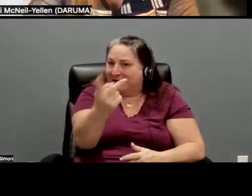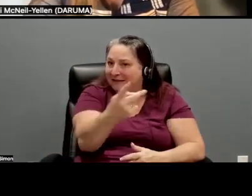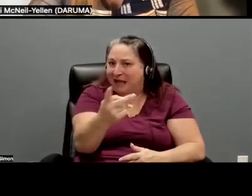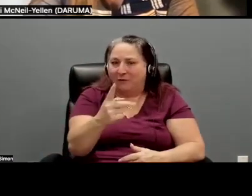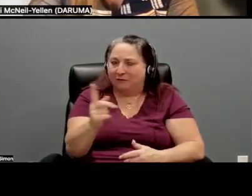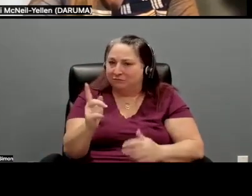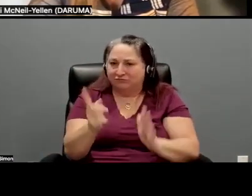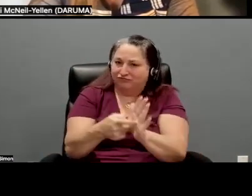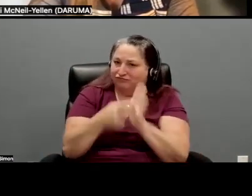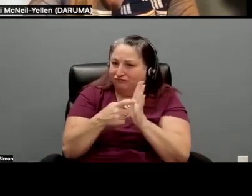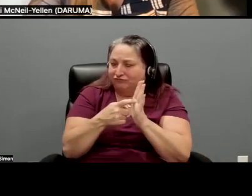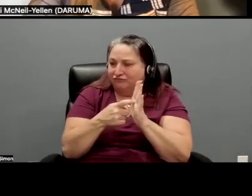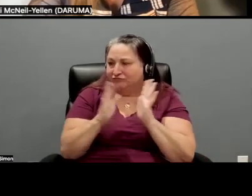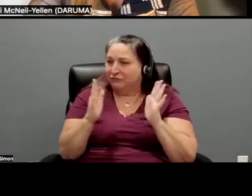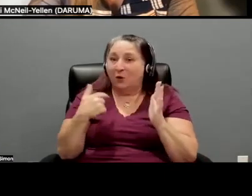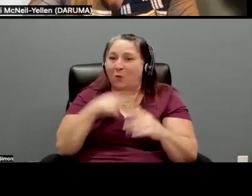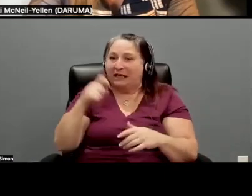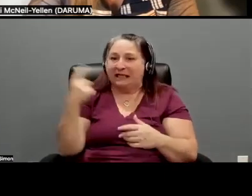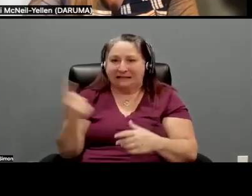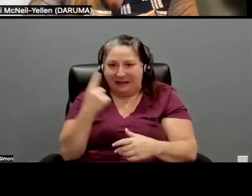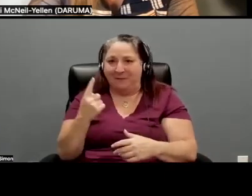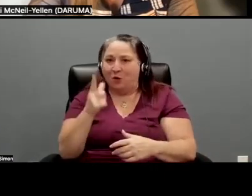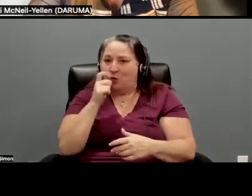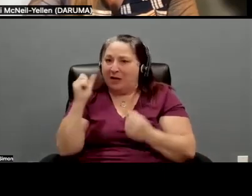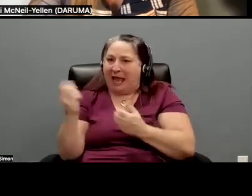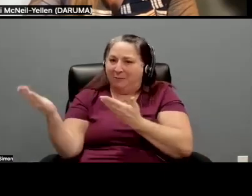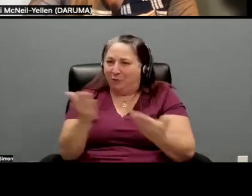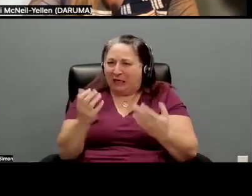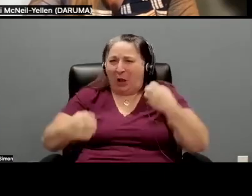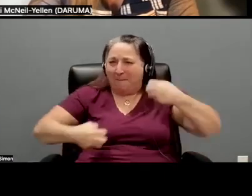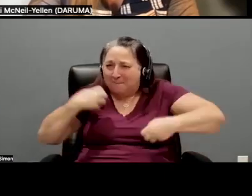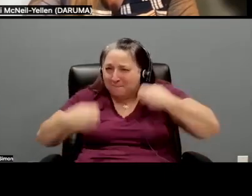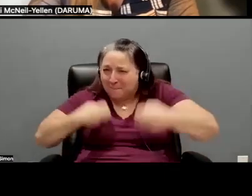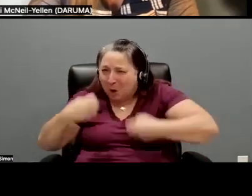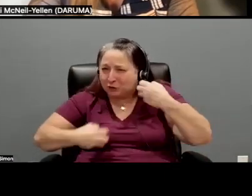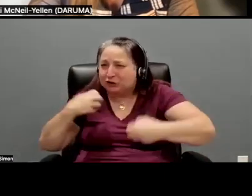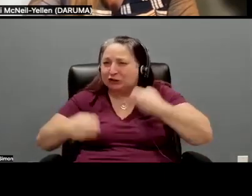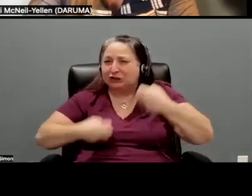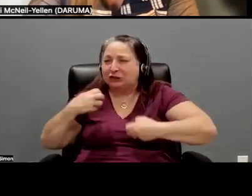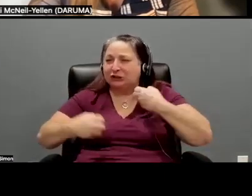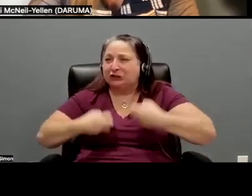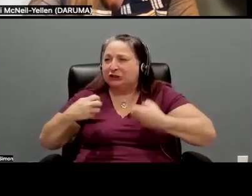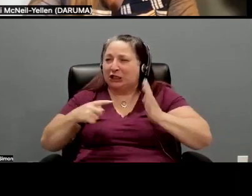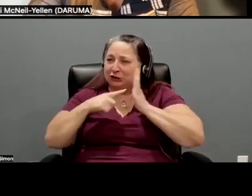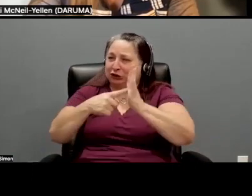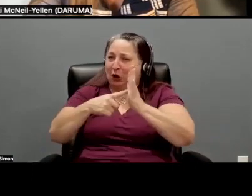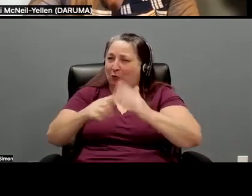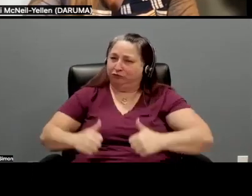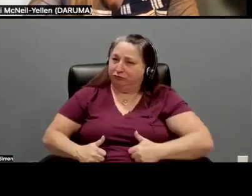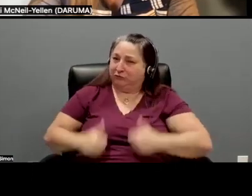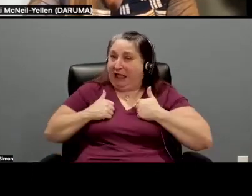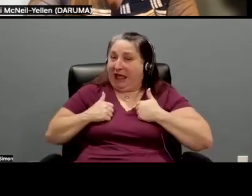like, we just need someone that can bring this emotional world to, to, to life. Right.